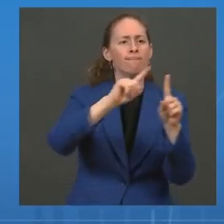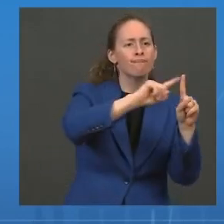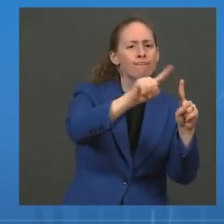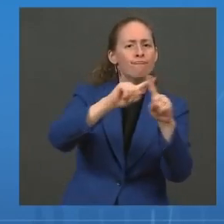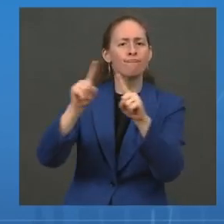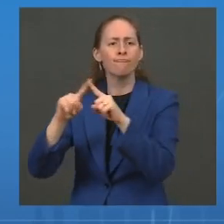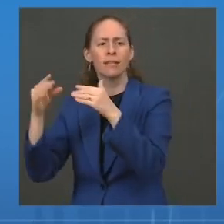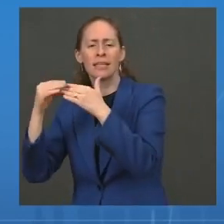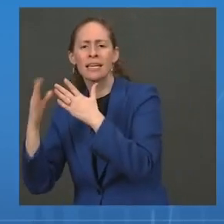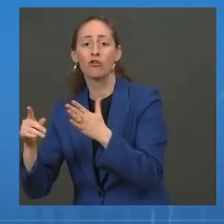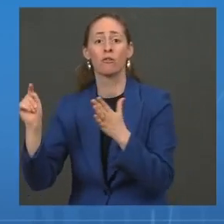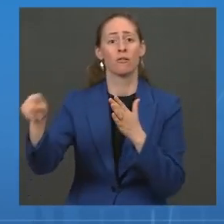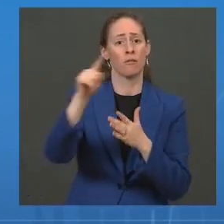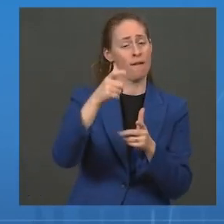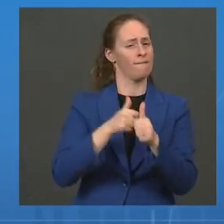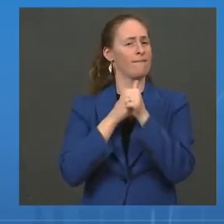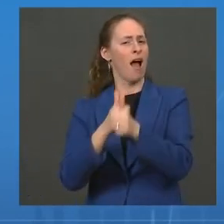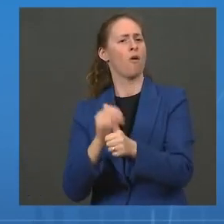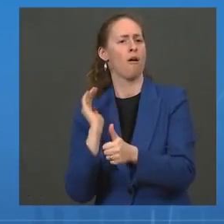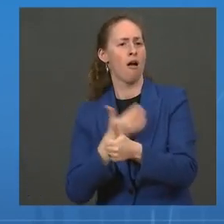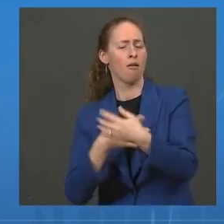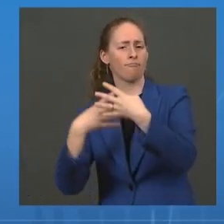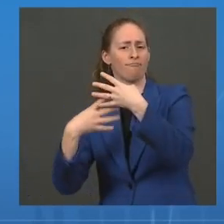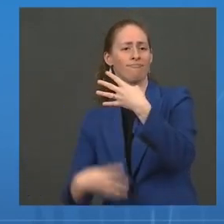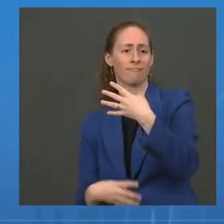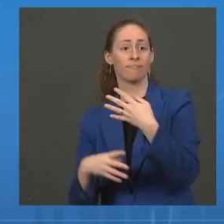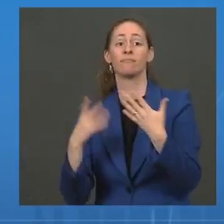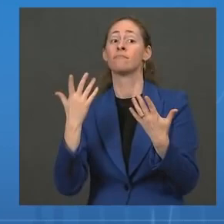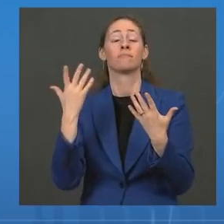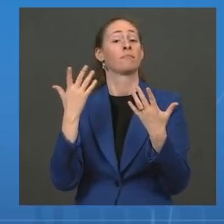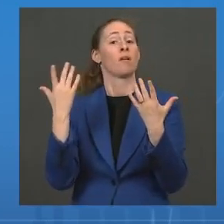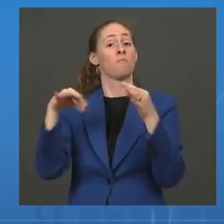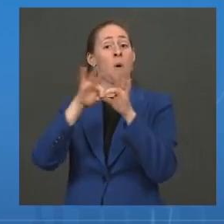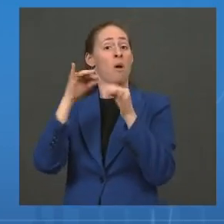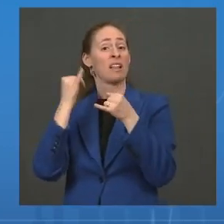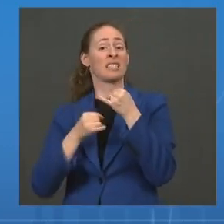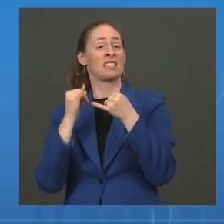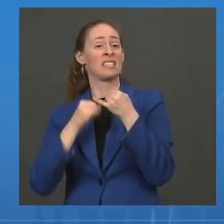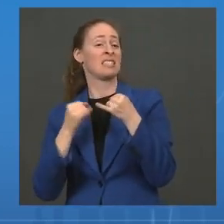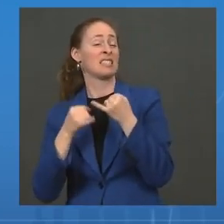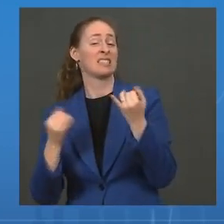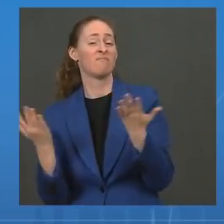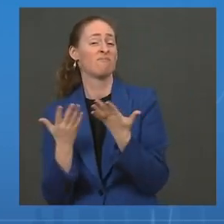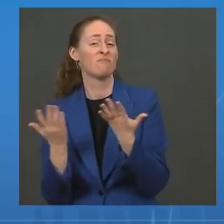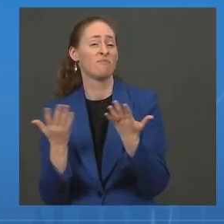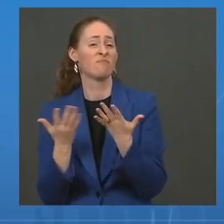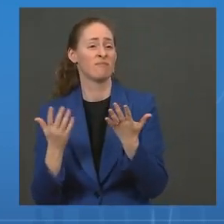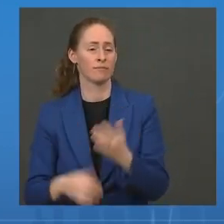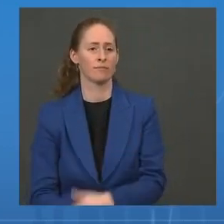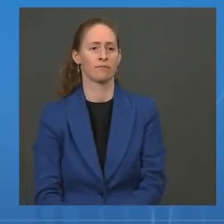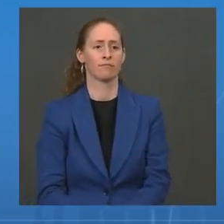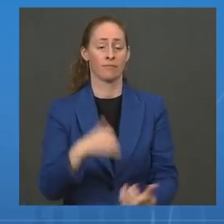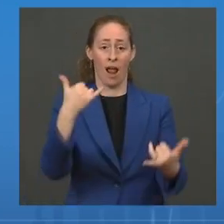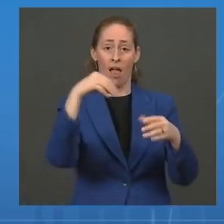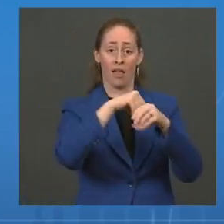The fifth priority action area is that that work continue from an equity infrastructure within the White House.